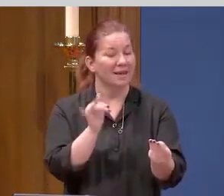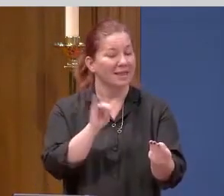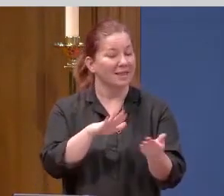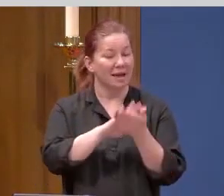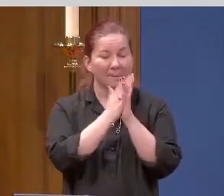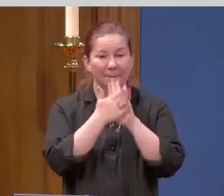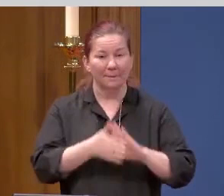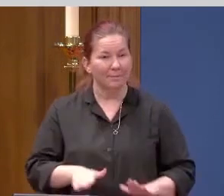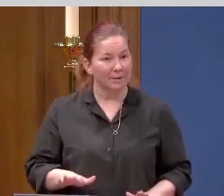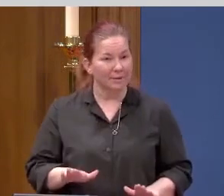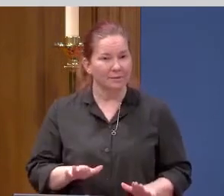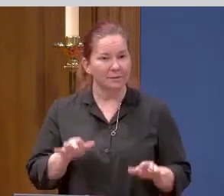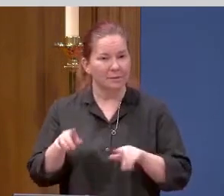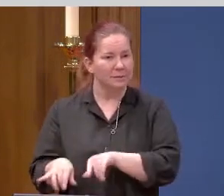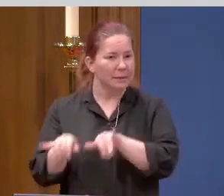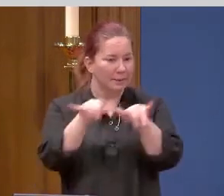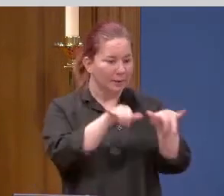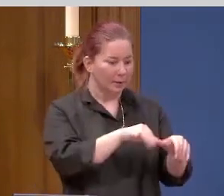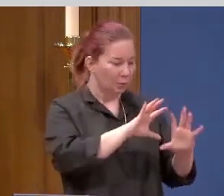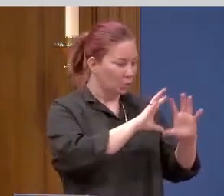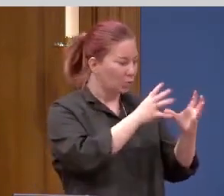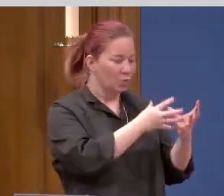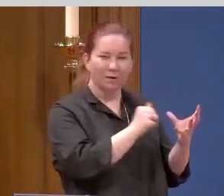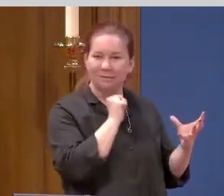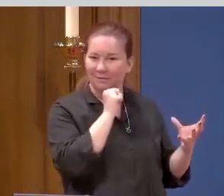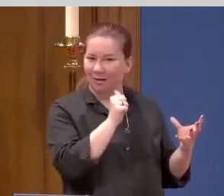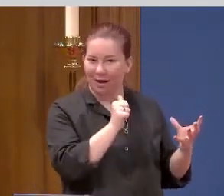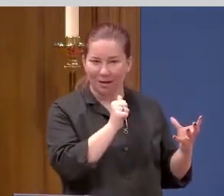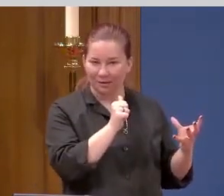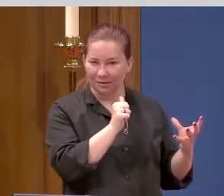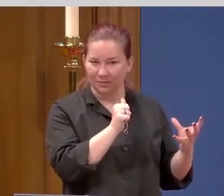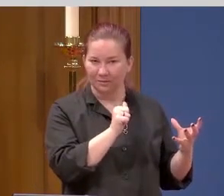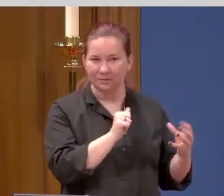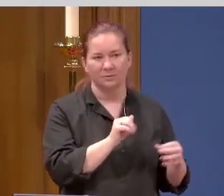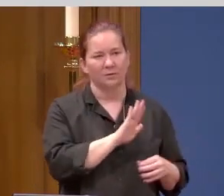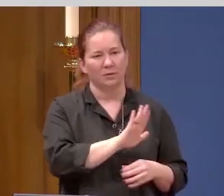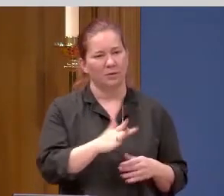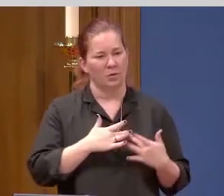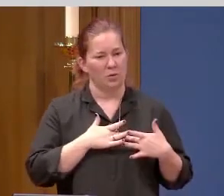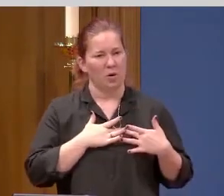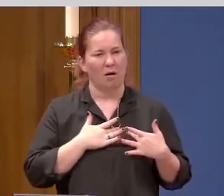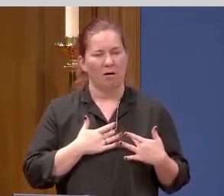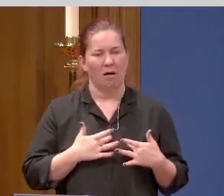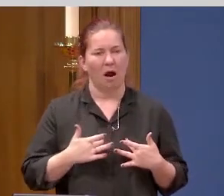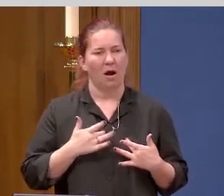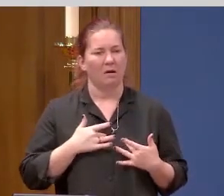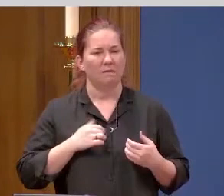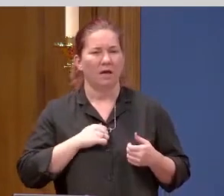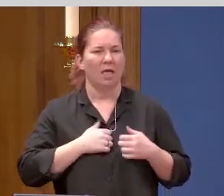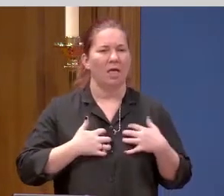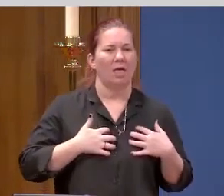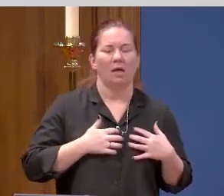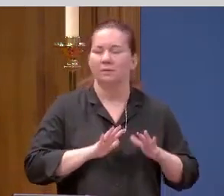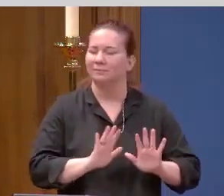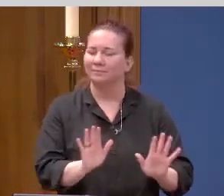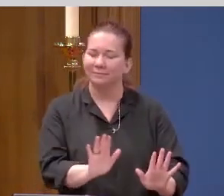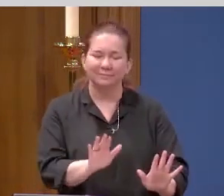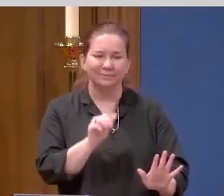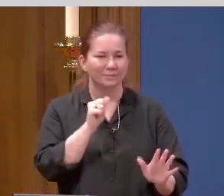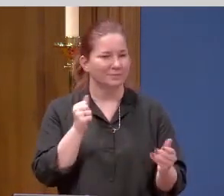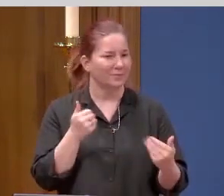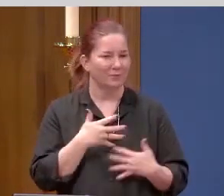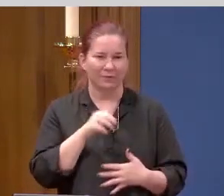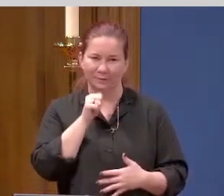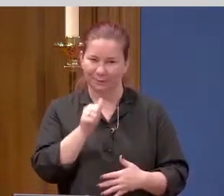give is not as the world gives. Do not let your hearts be troubled. And do not be afraid.